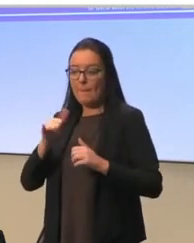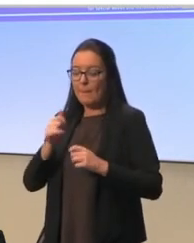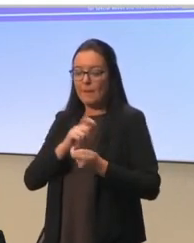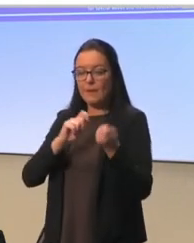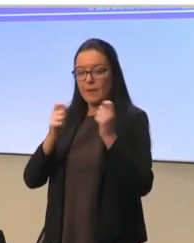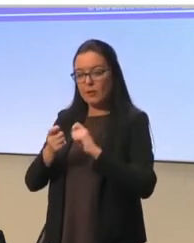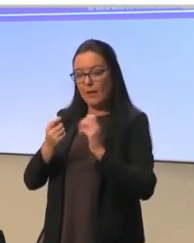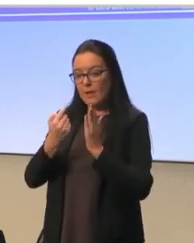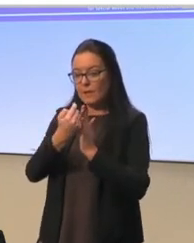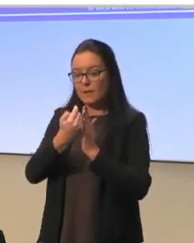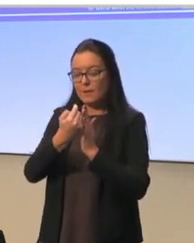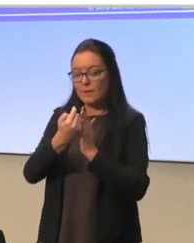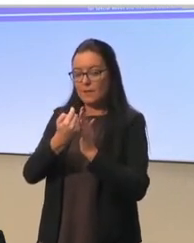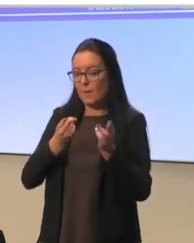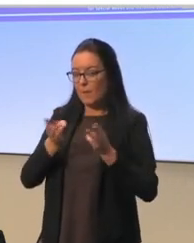practices.